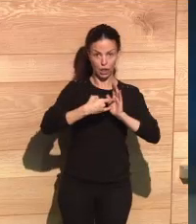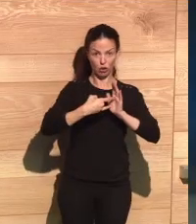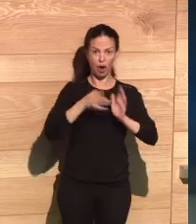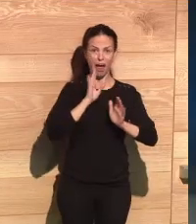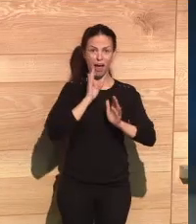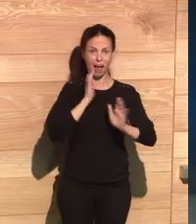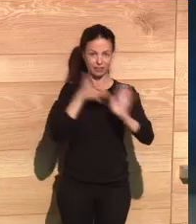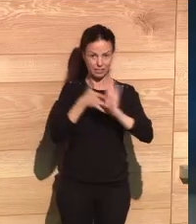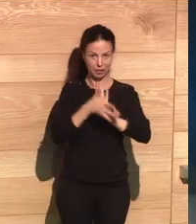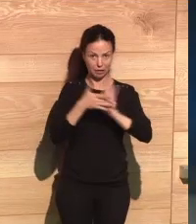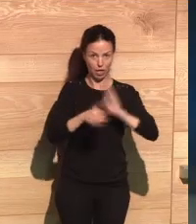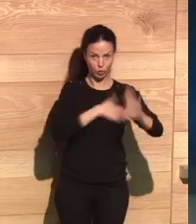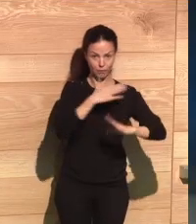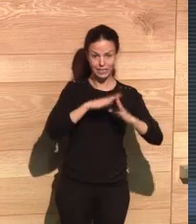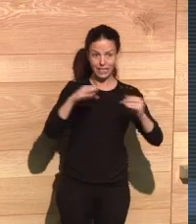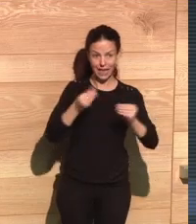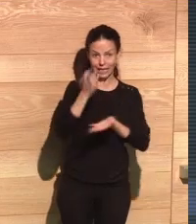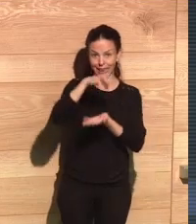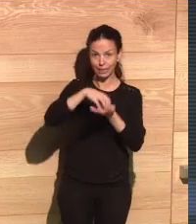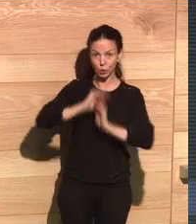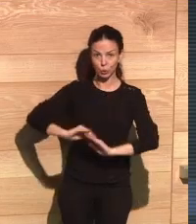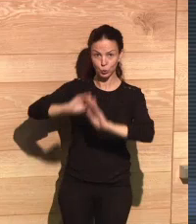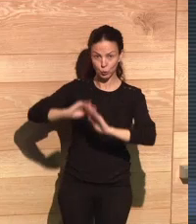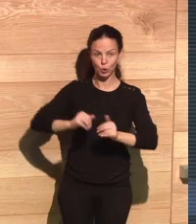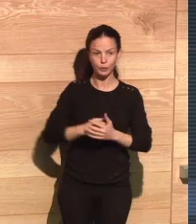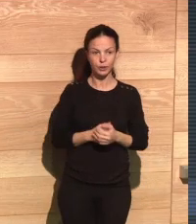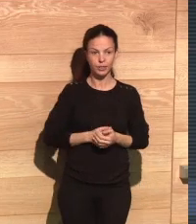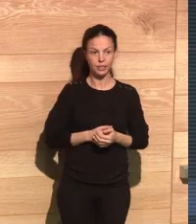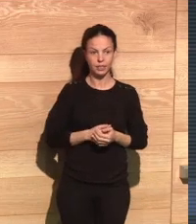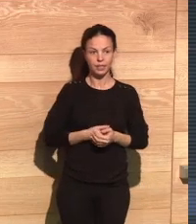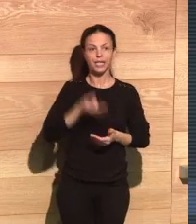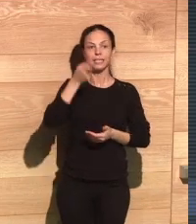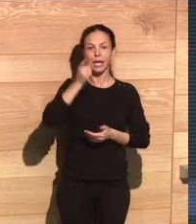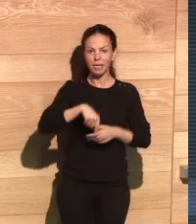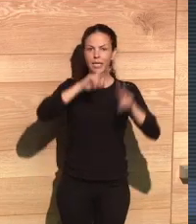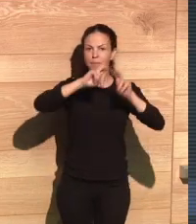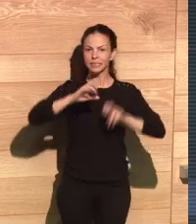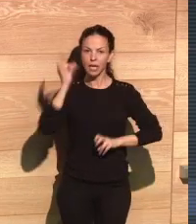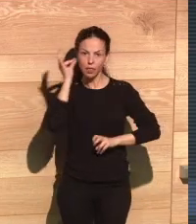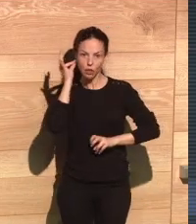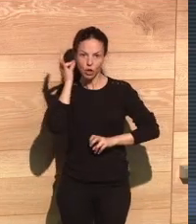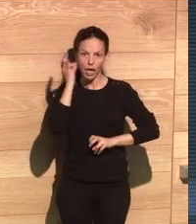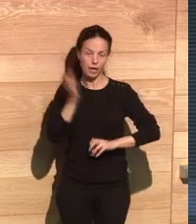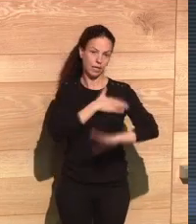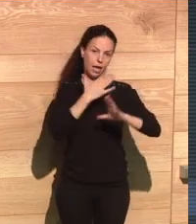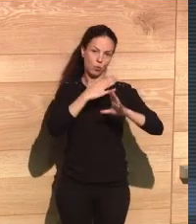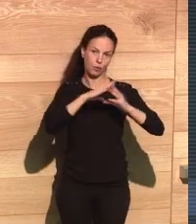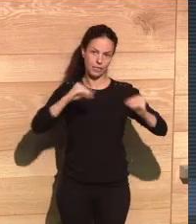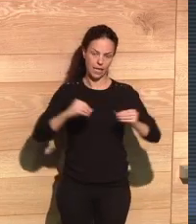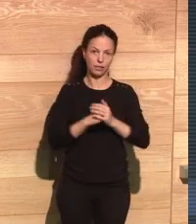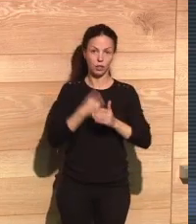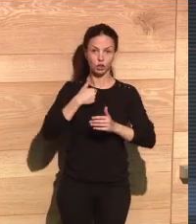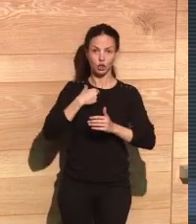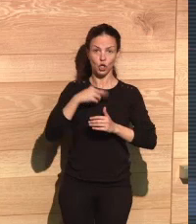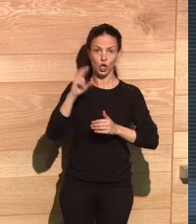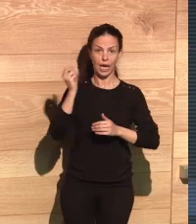She has been coordinating the project for the Centre for the Governance of Change in the EIE. But she is also a